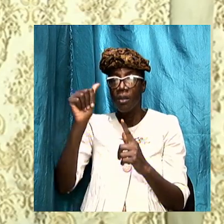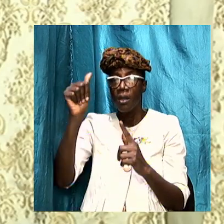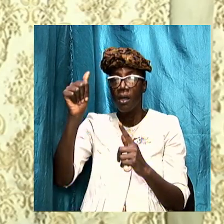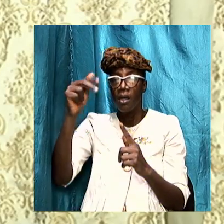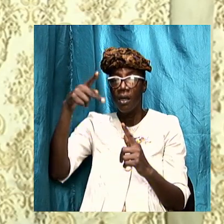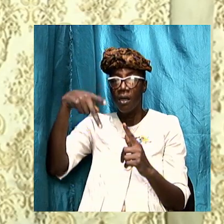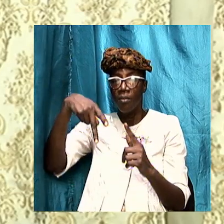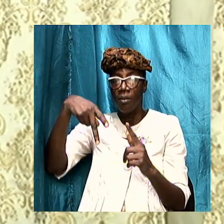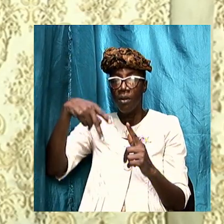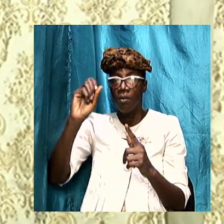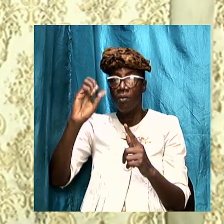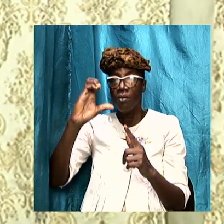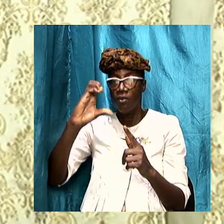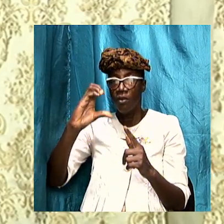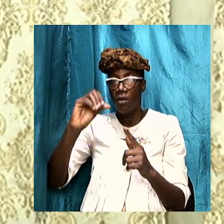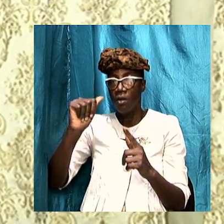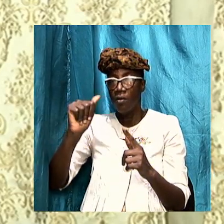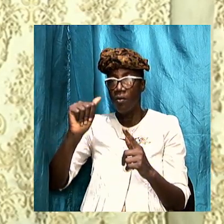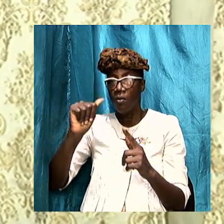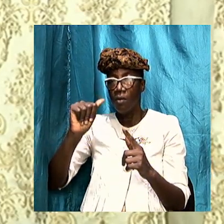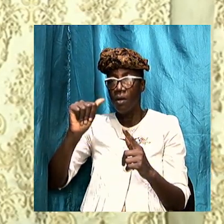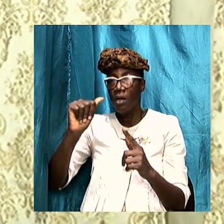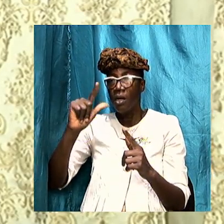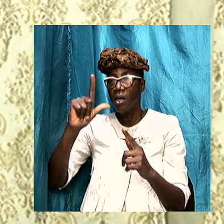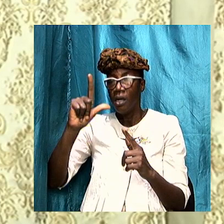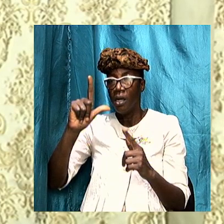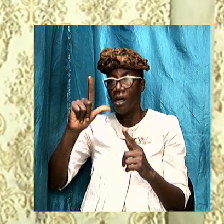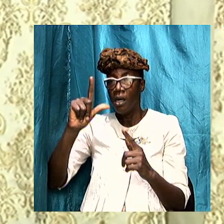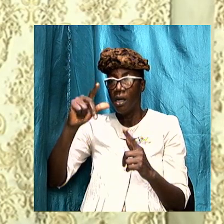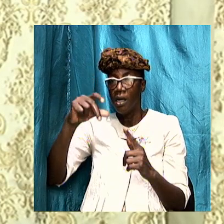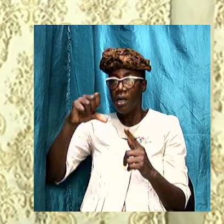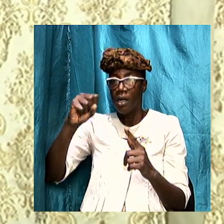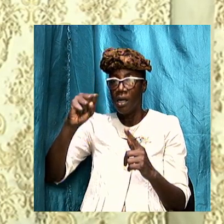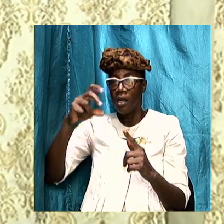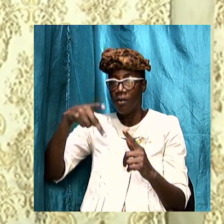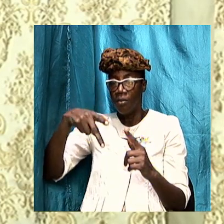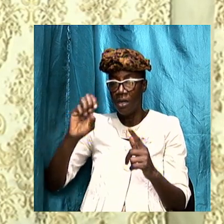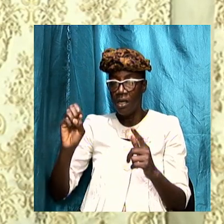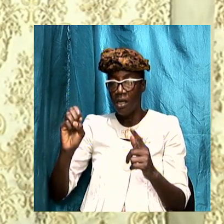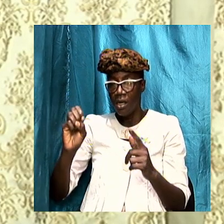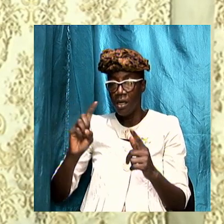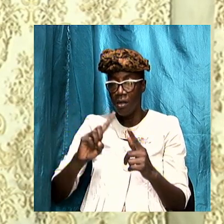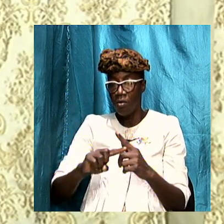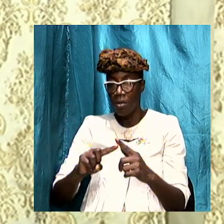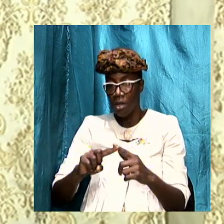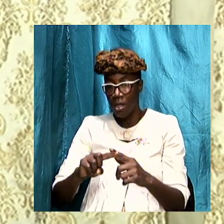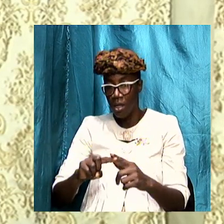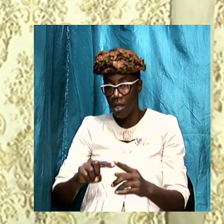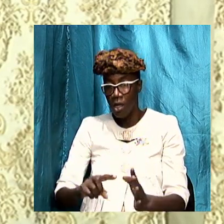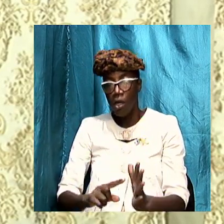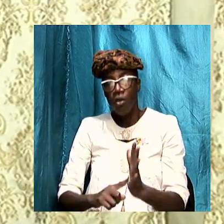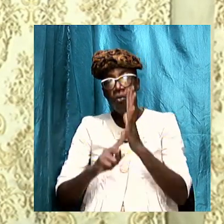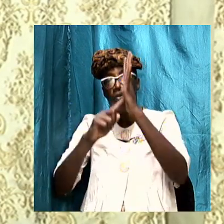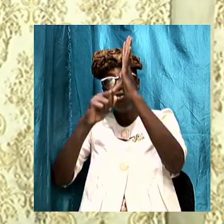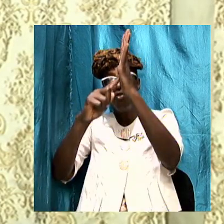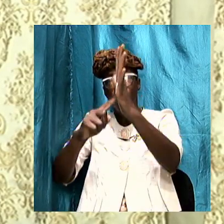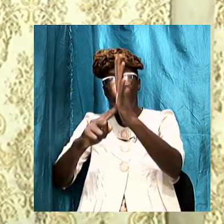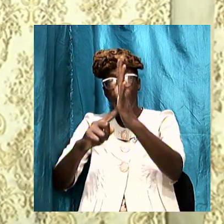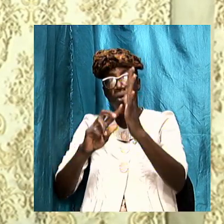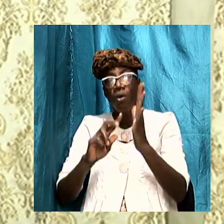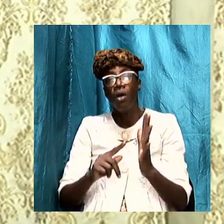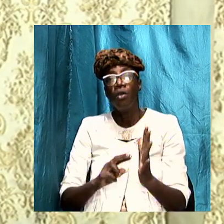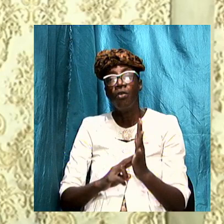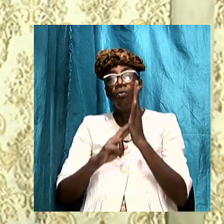which means to unveil to unmask to reveal